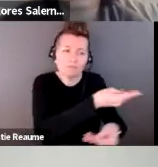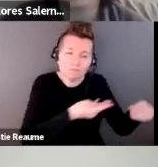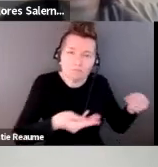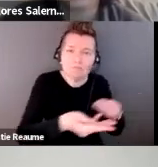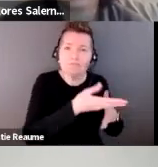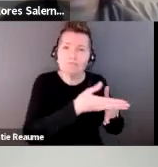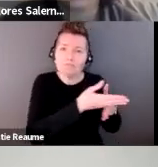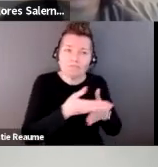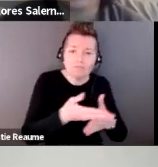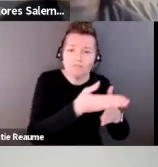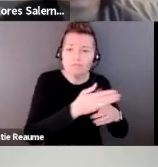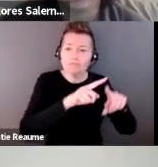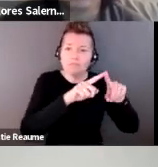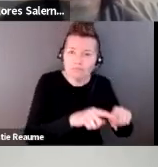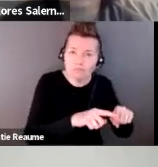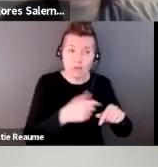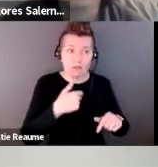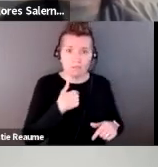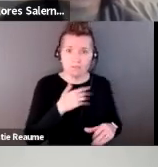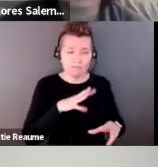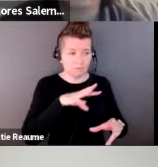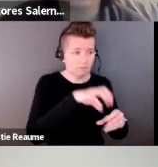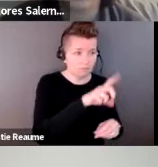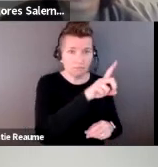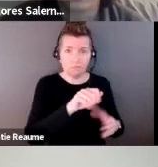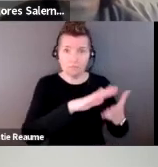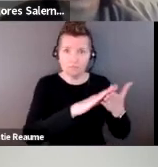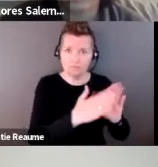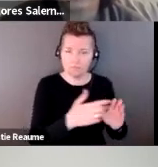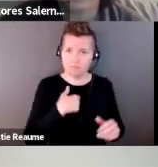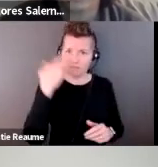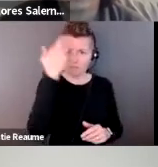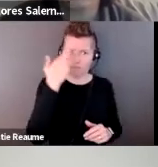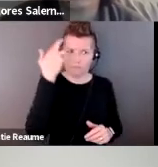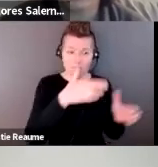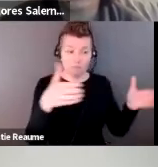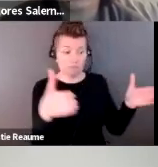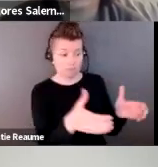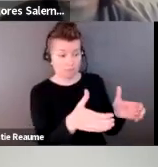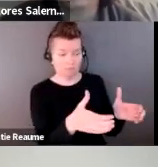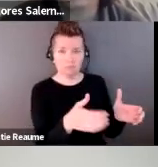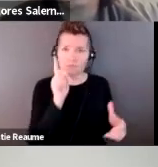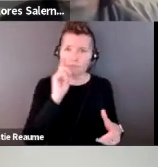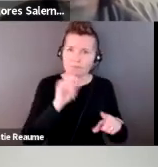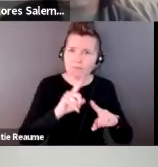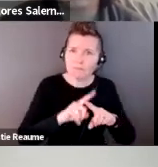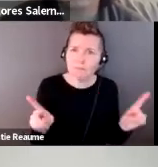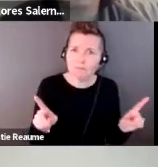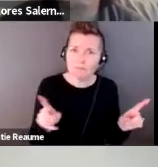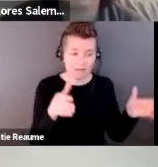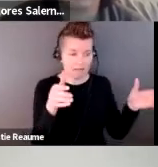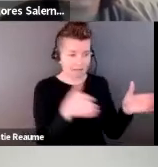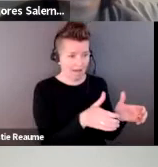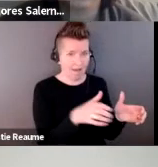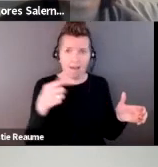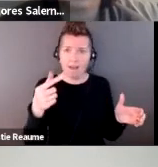community, it occurred to me that how we gather was often different. I'm really interested in what it means to gather, especially among